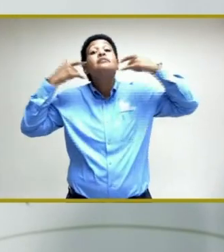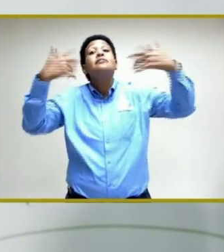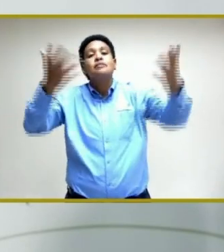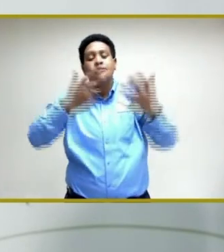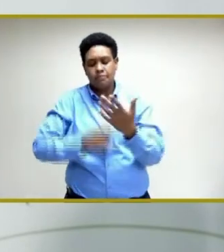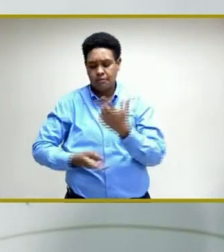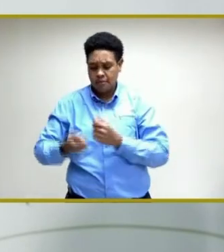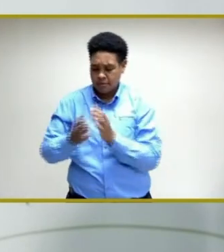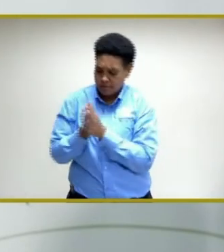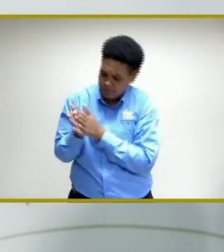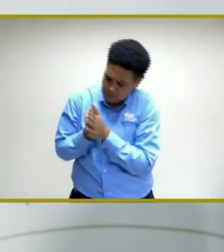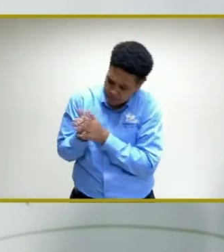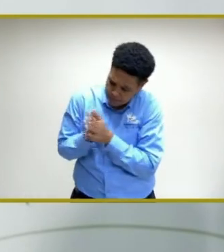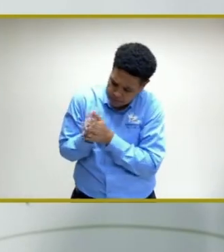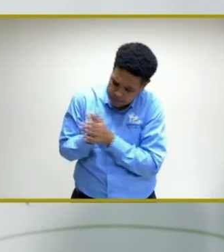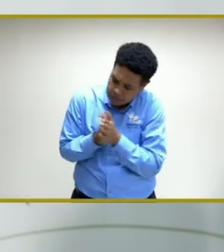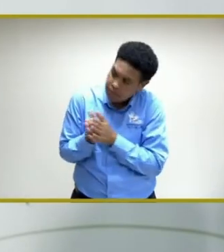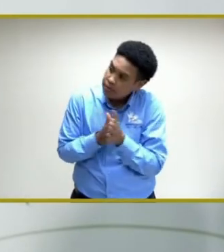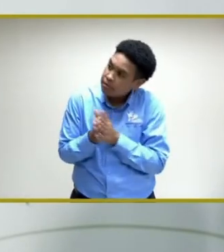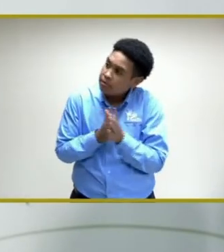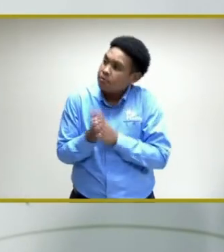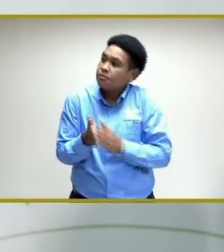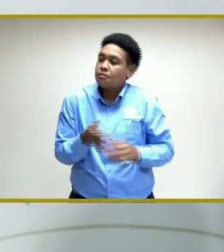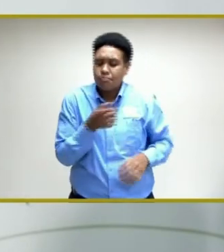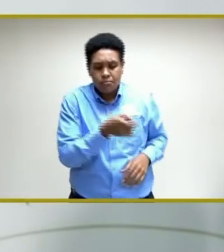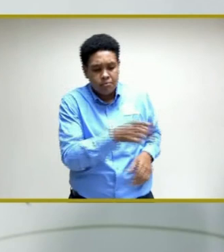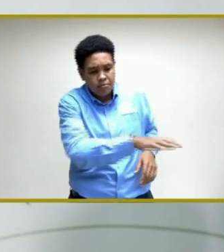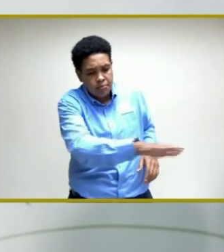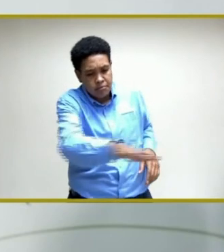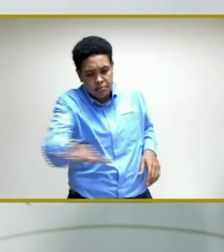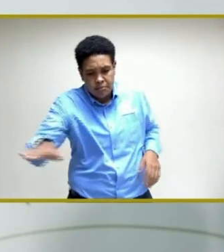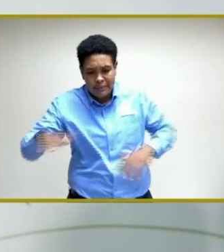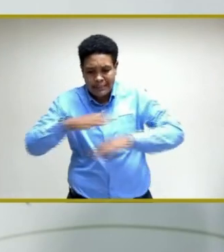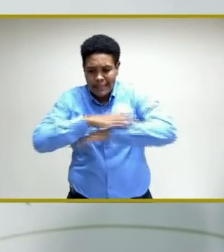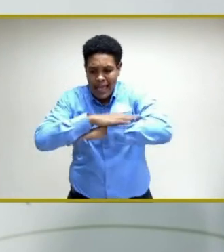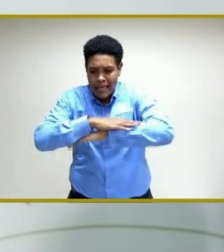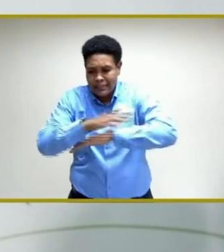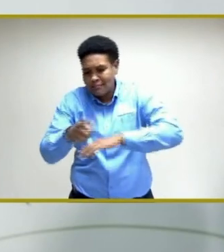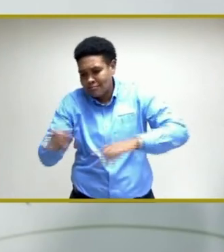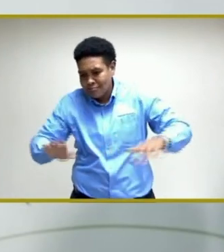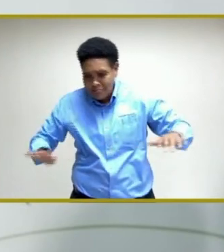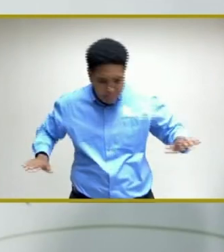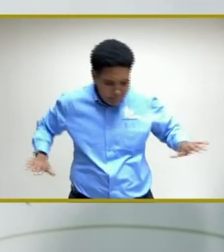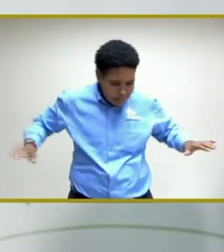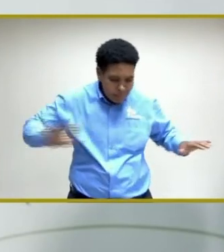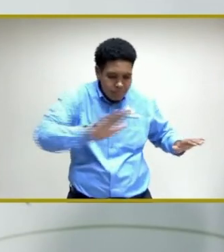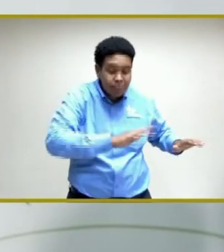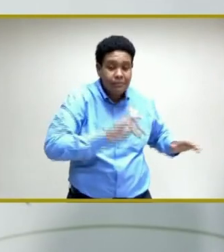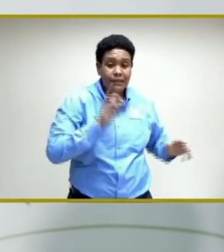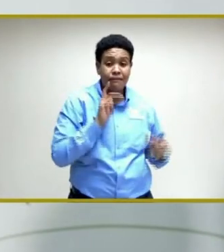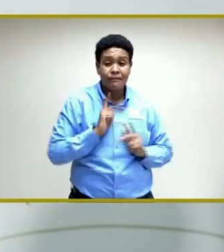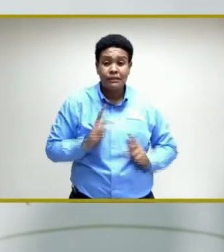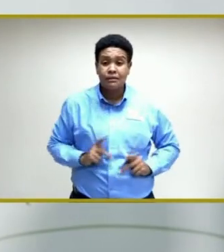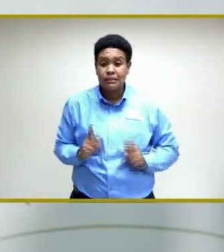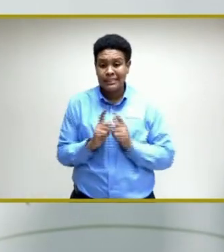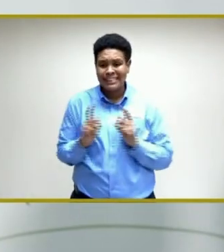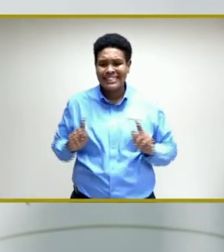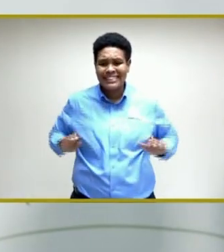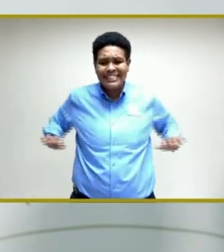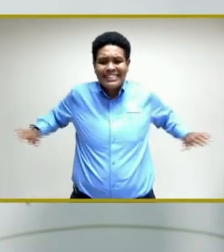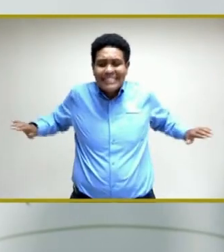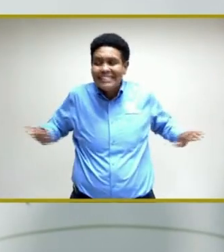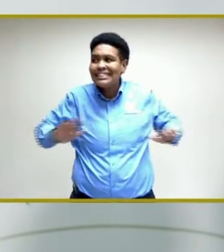sanitization of the surfaces as well as your hands, the physical distancing, those are all key